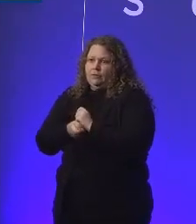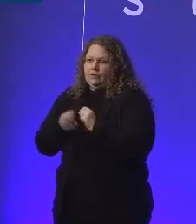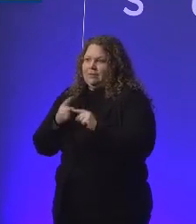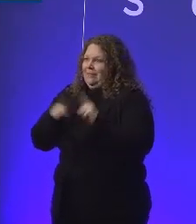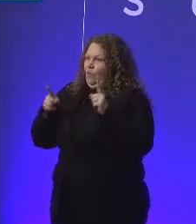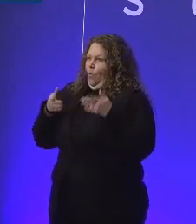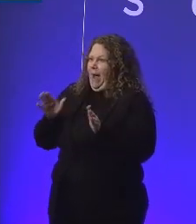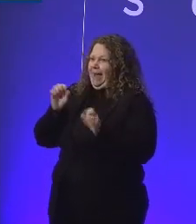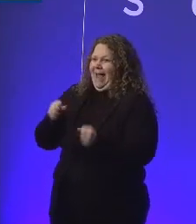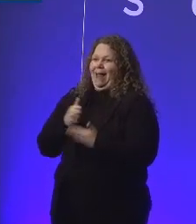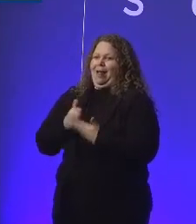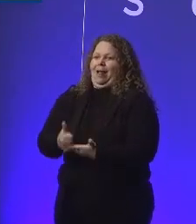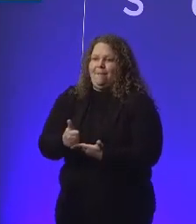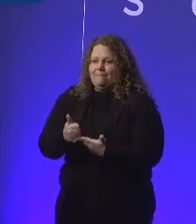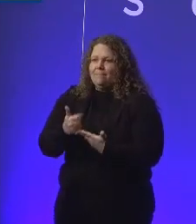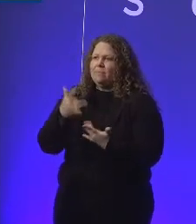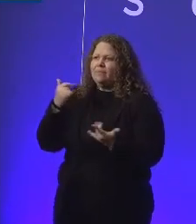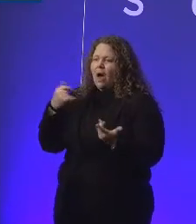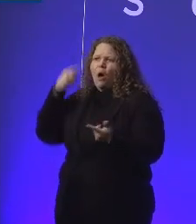And that's what's so important.